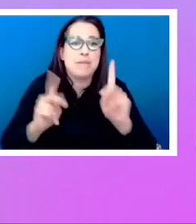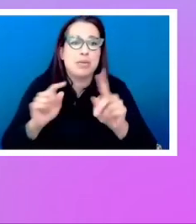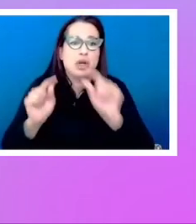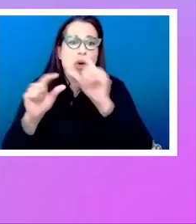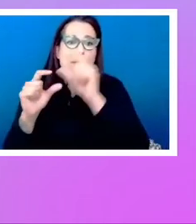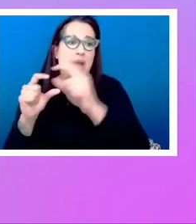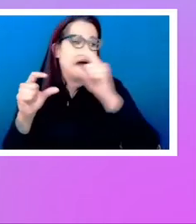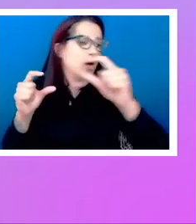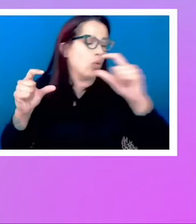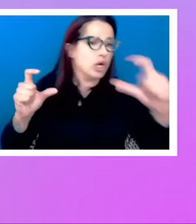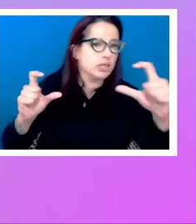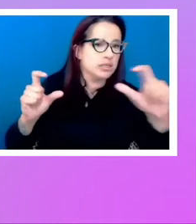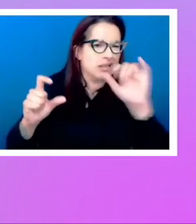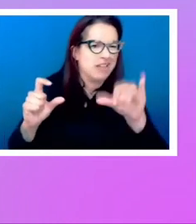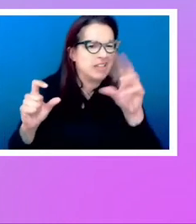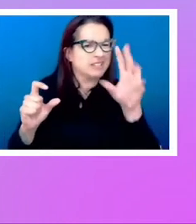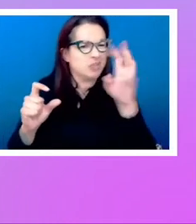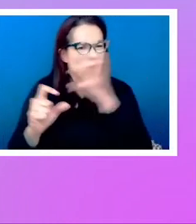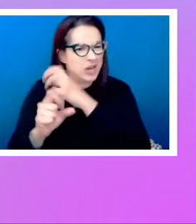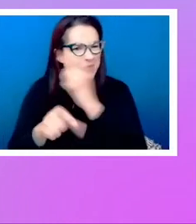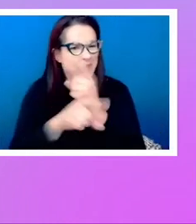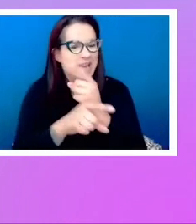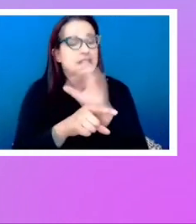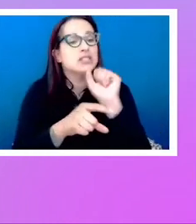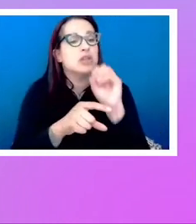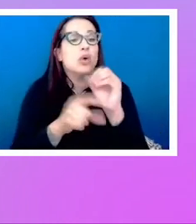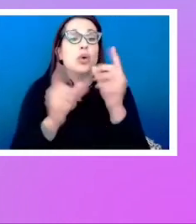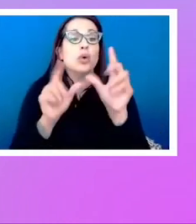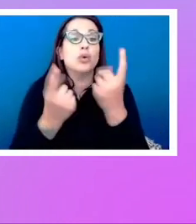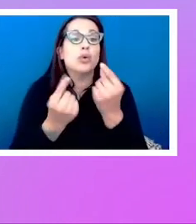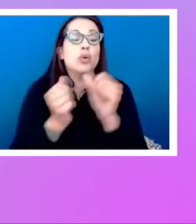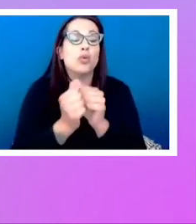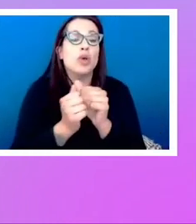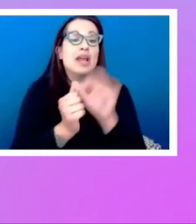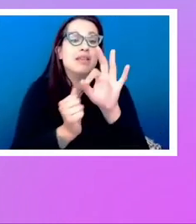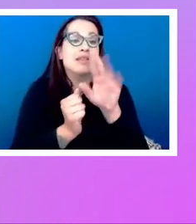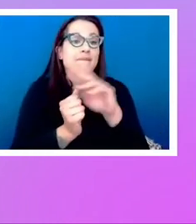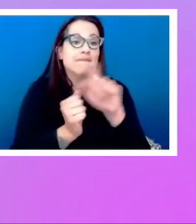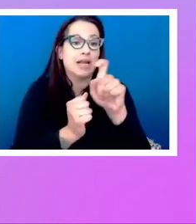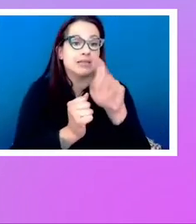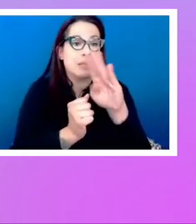That's really weird. So you can do this with flexbox as well.